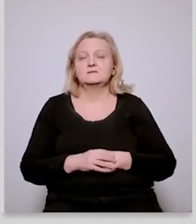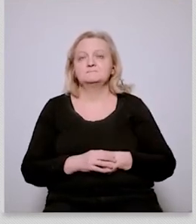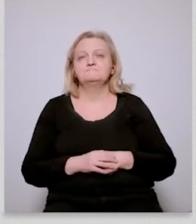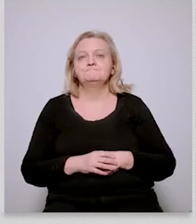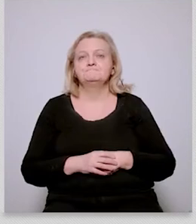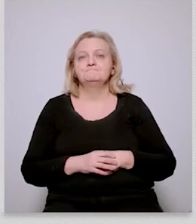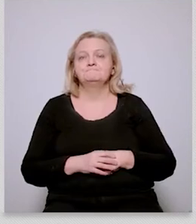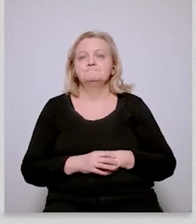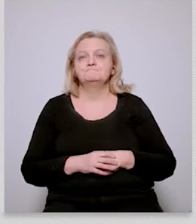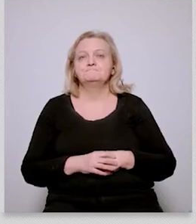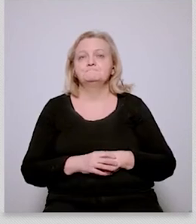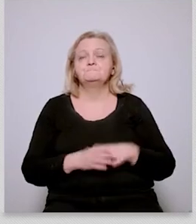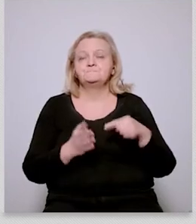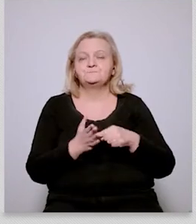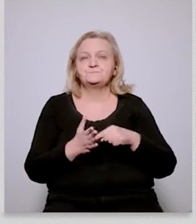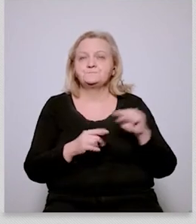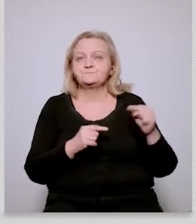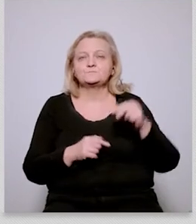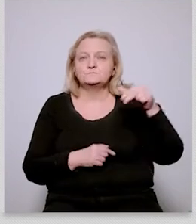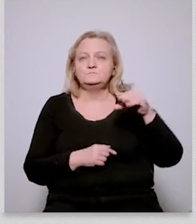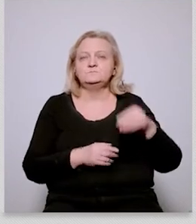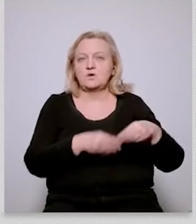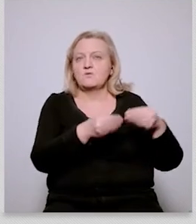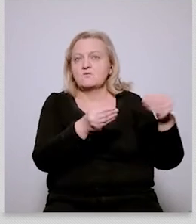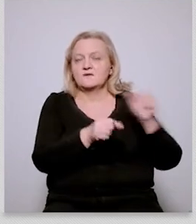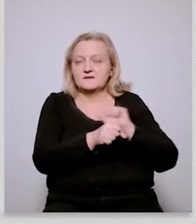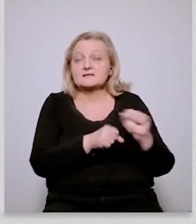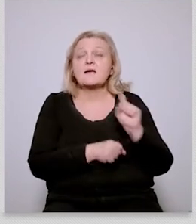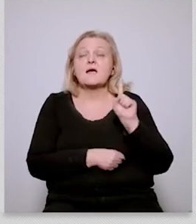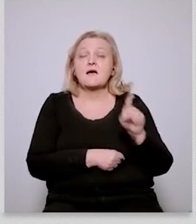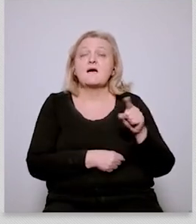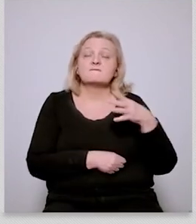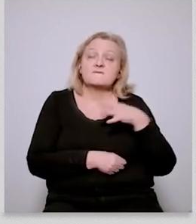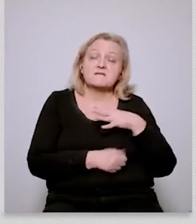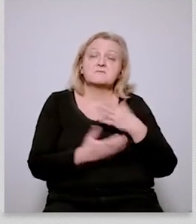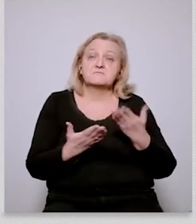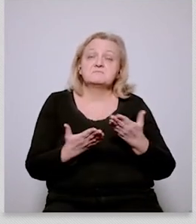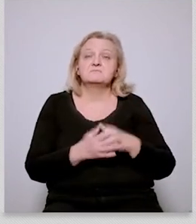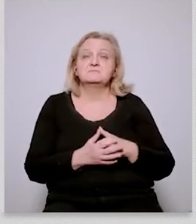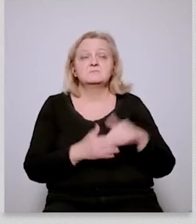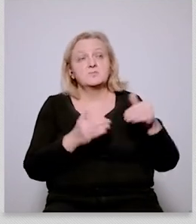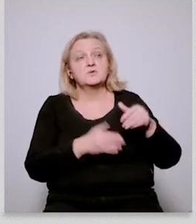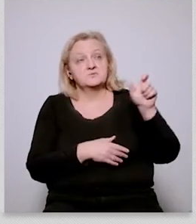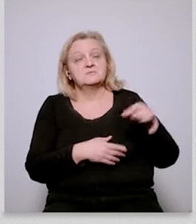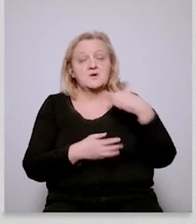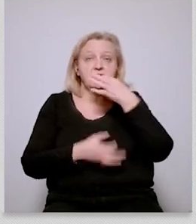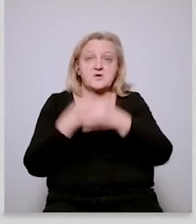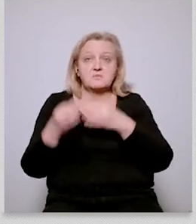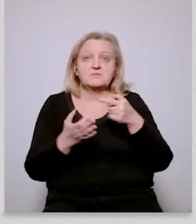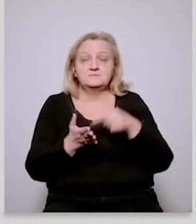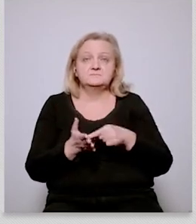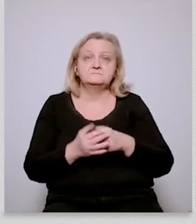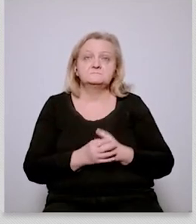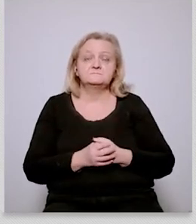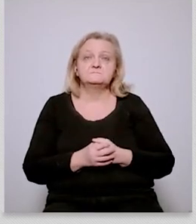i think it would be very interesting to hear reviews on how those on the one hand